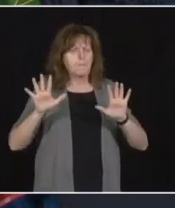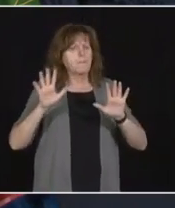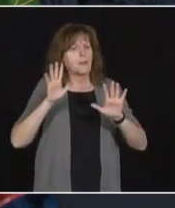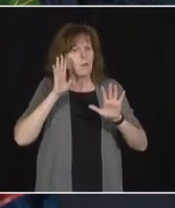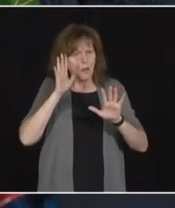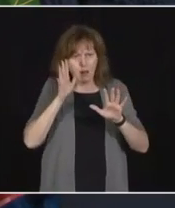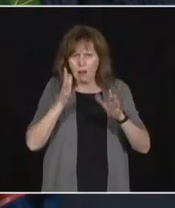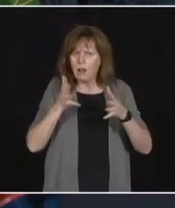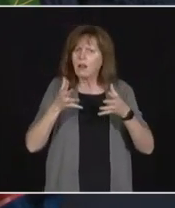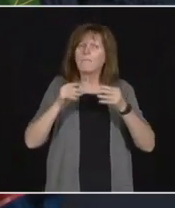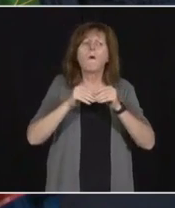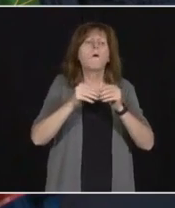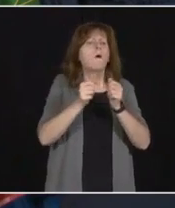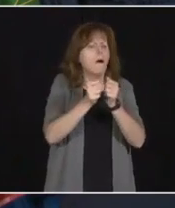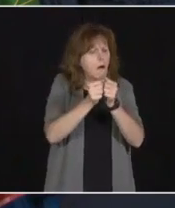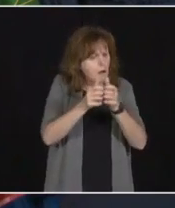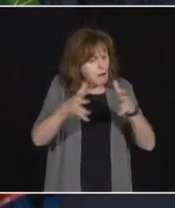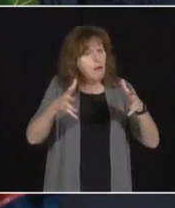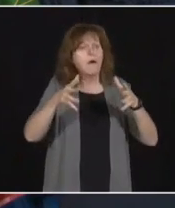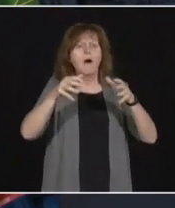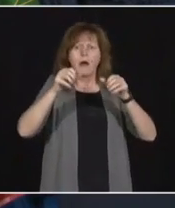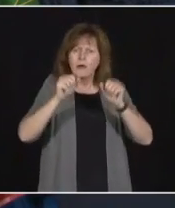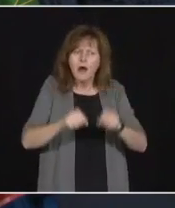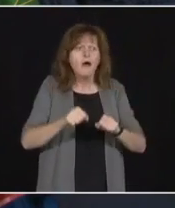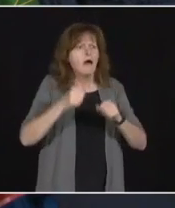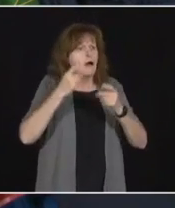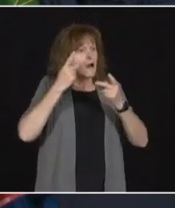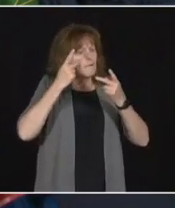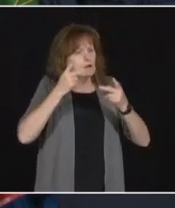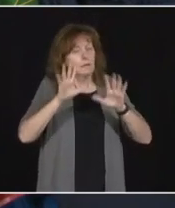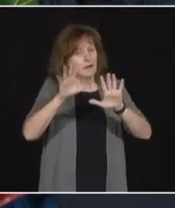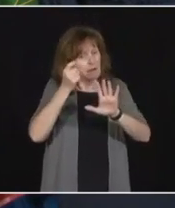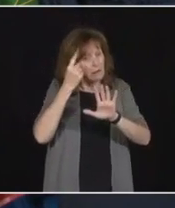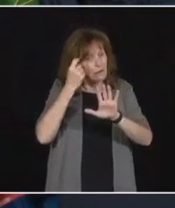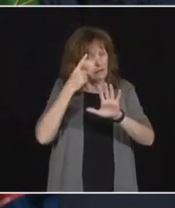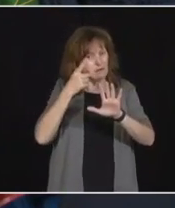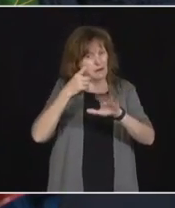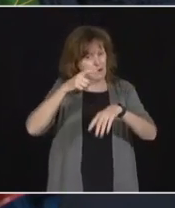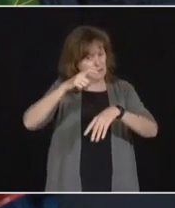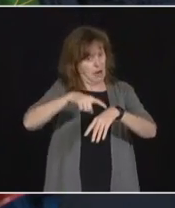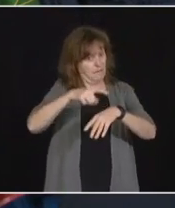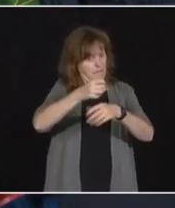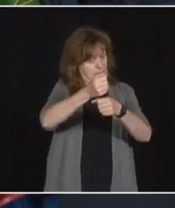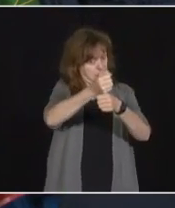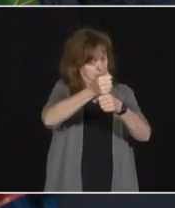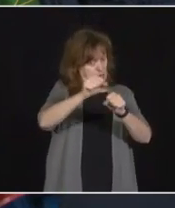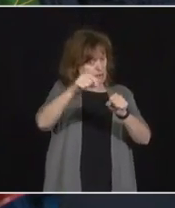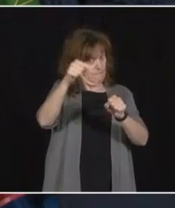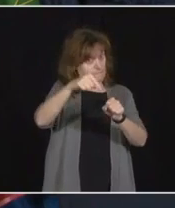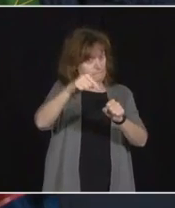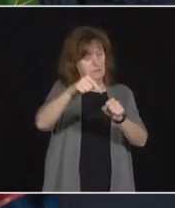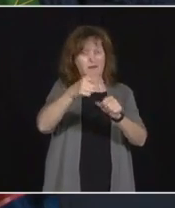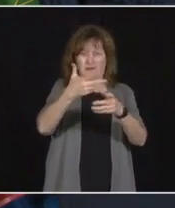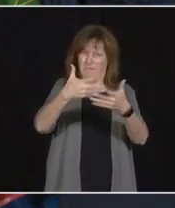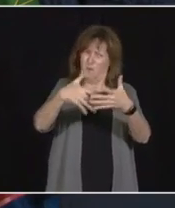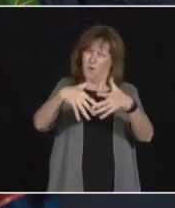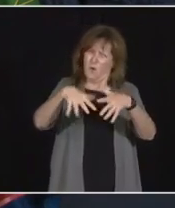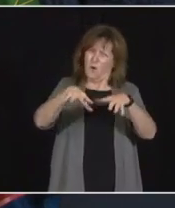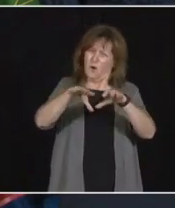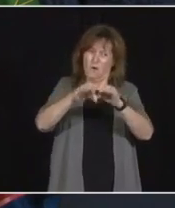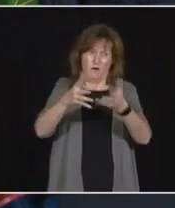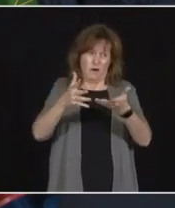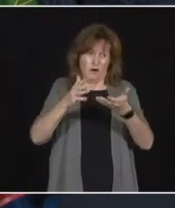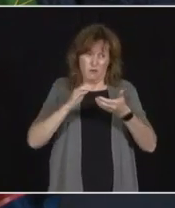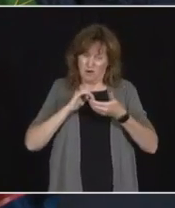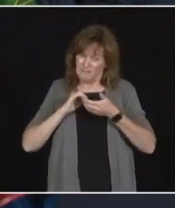As soon as it is safe to do so. And nothing is more important. Because we are all in this together. Thank you so much.